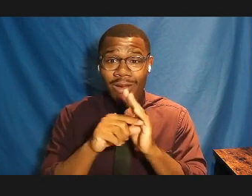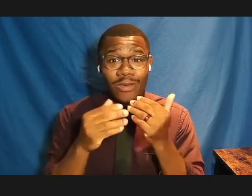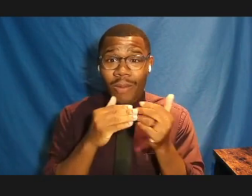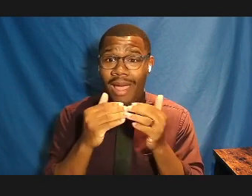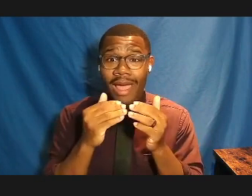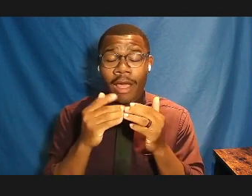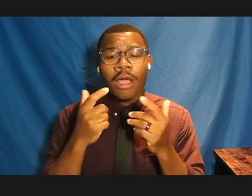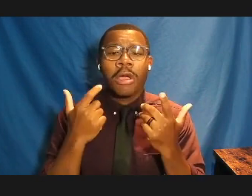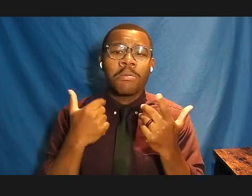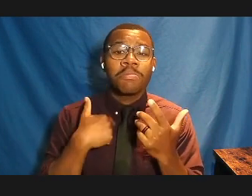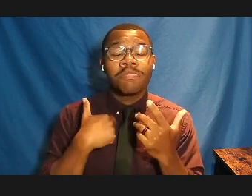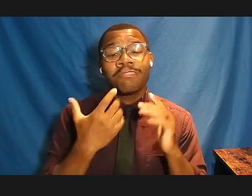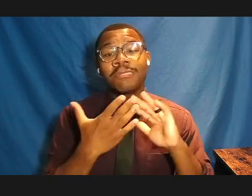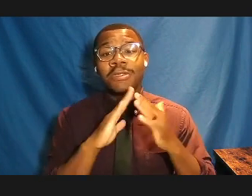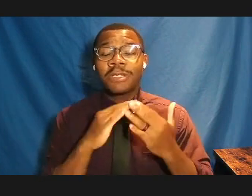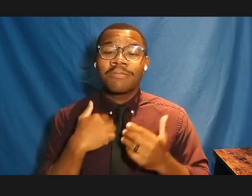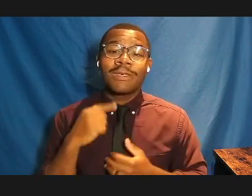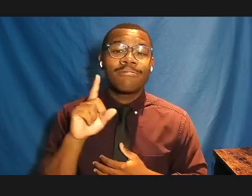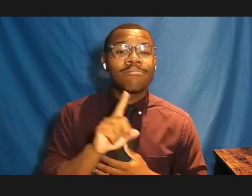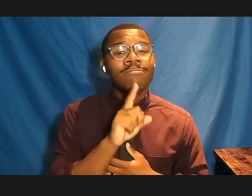without a clue.